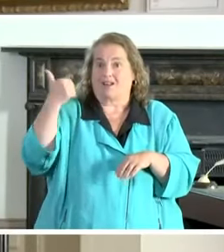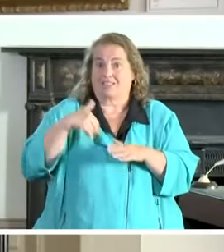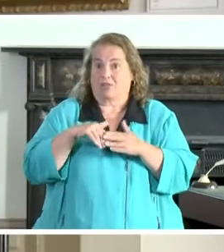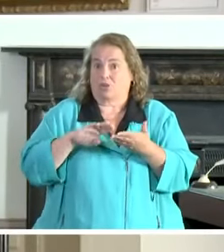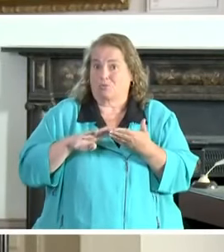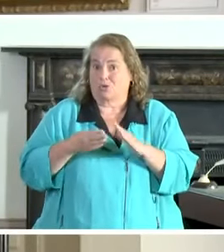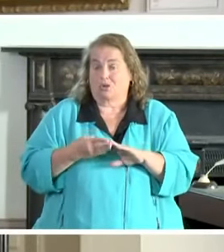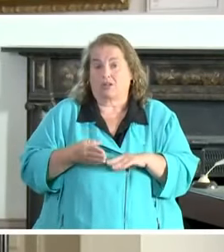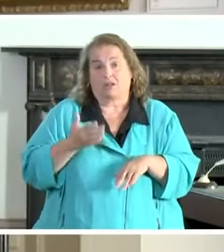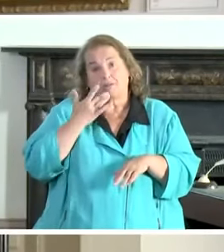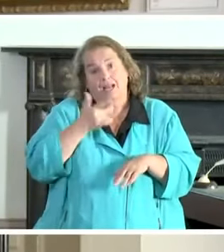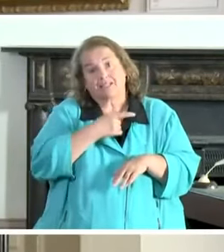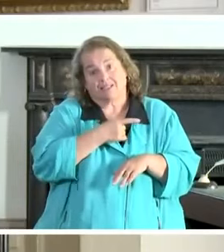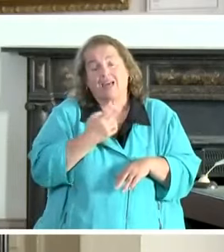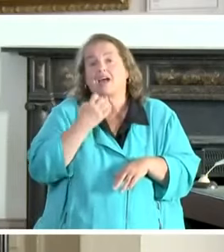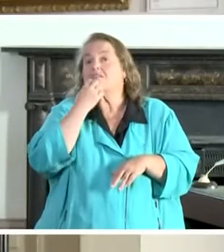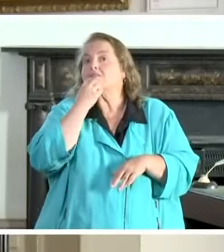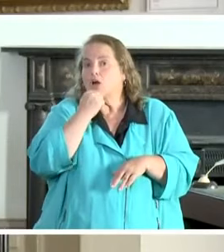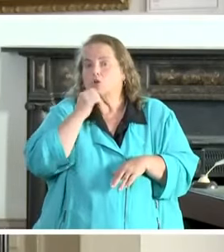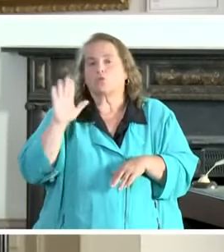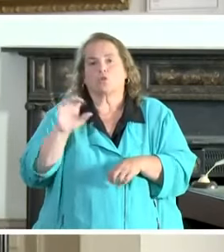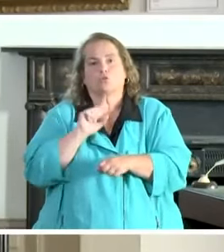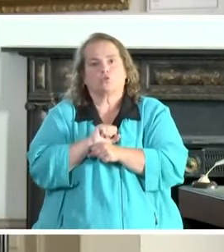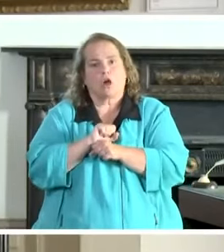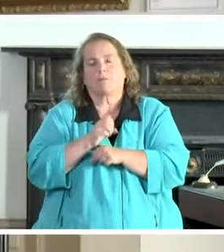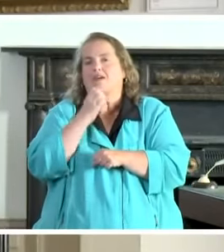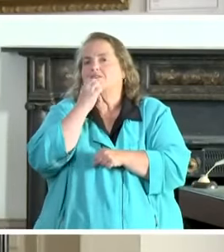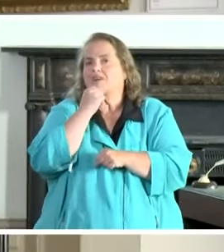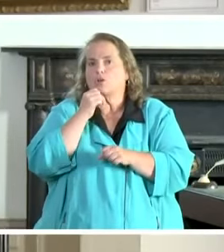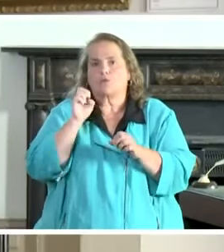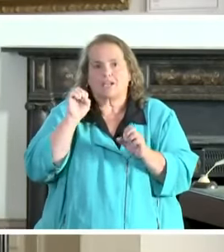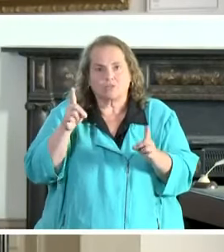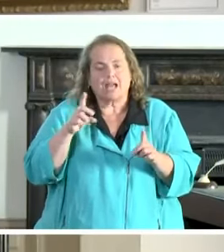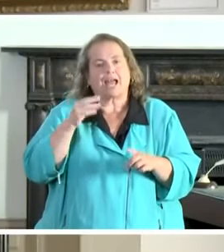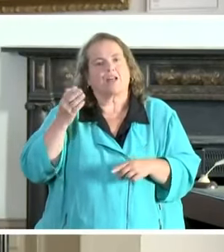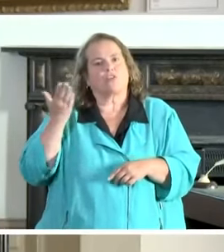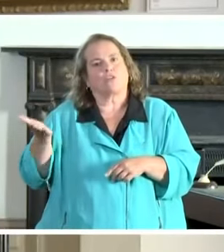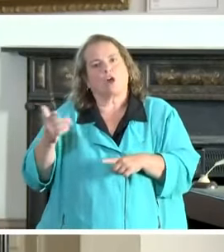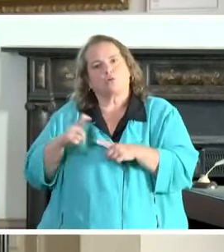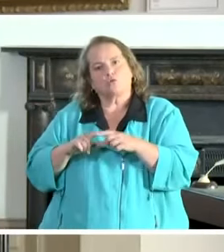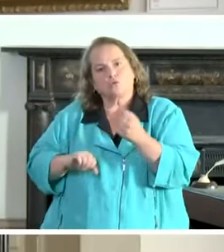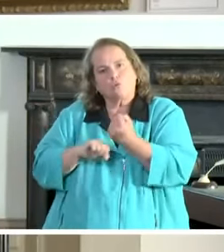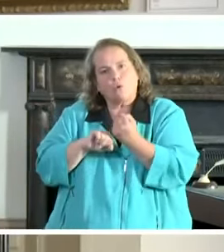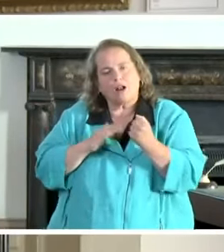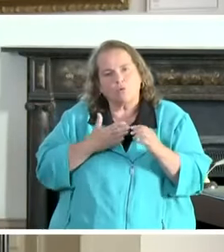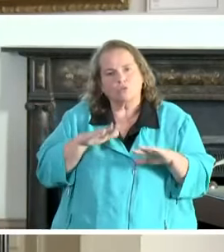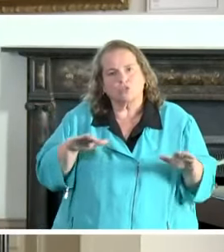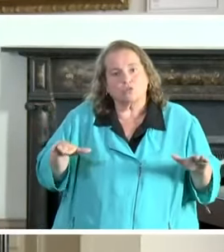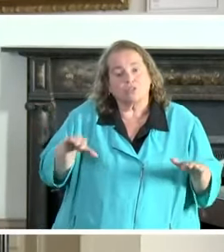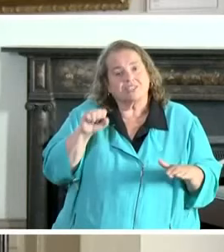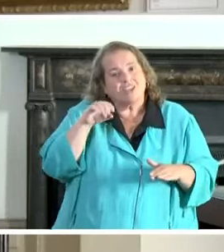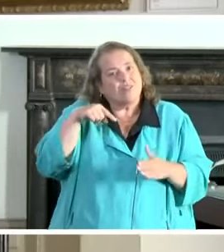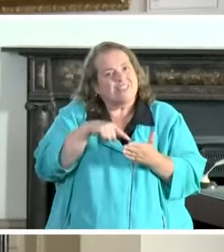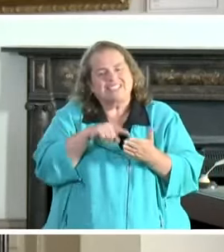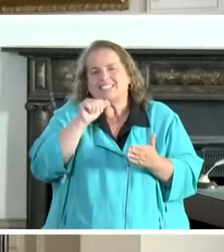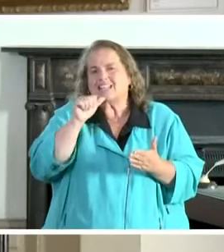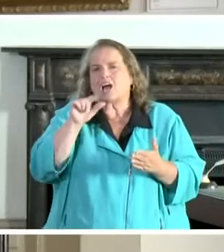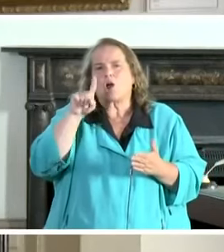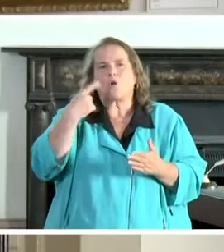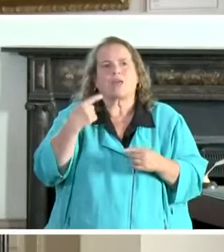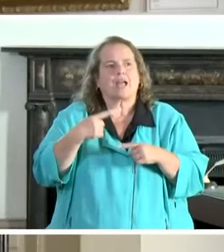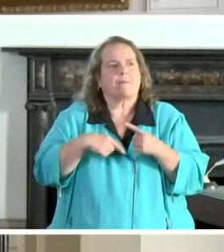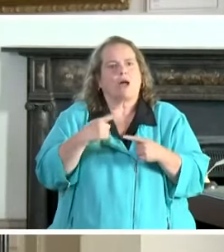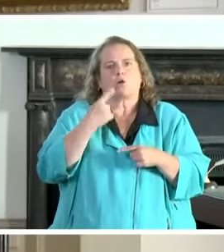because they value their job, they value education, and they're there to support our children. So this is not just about